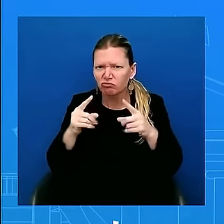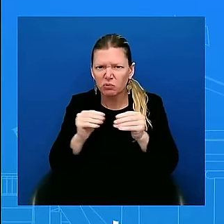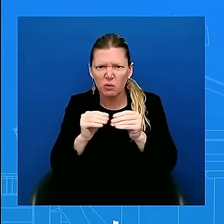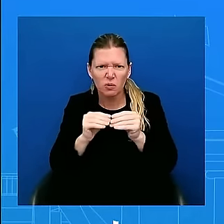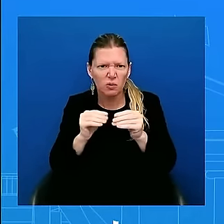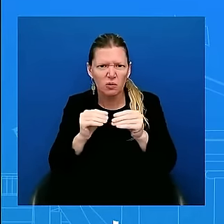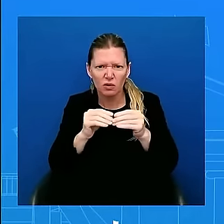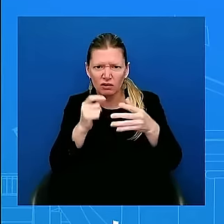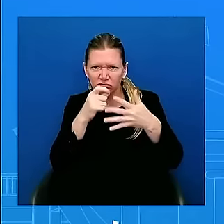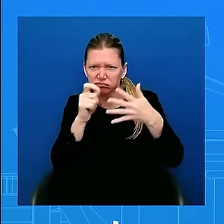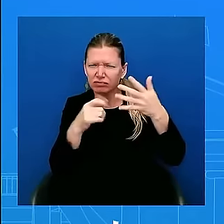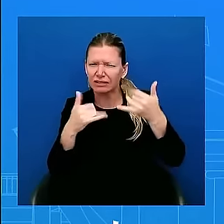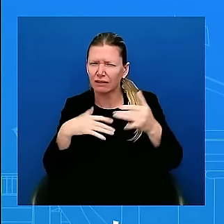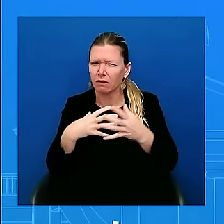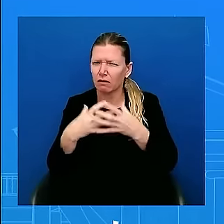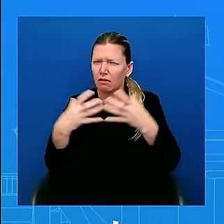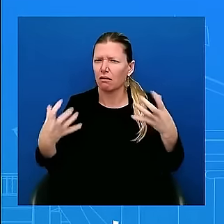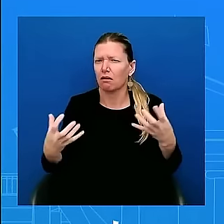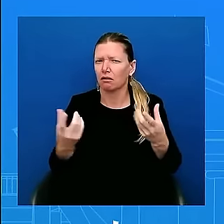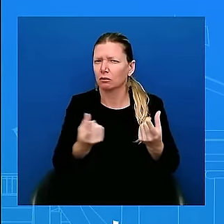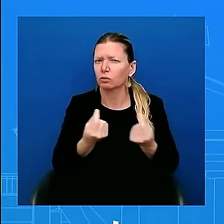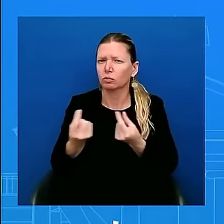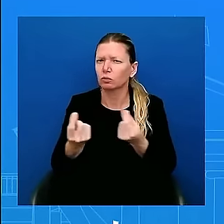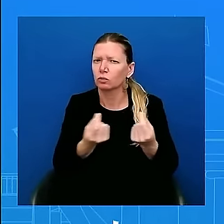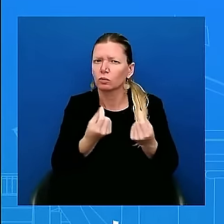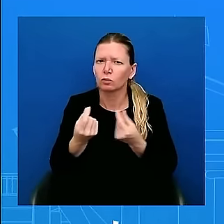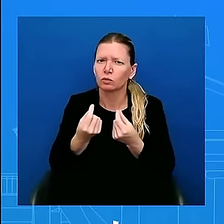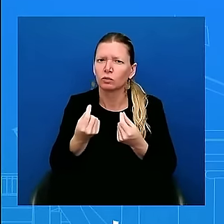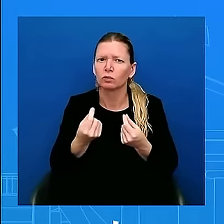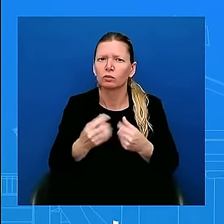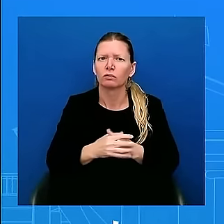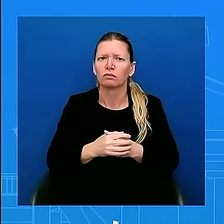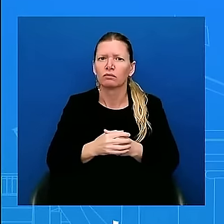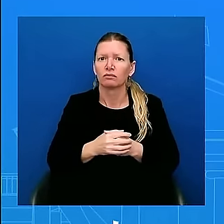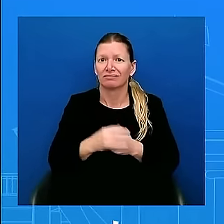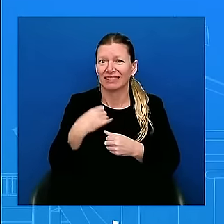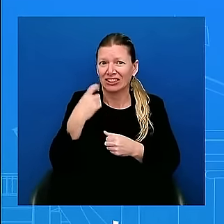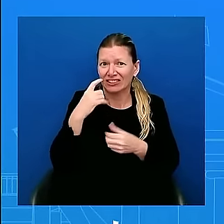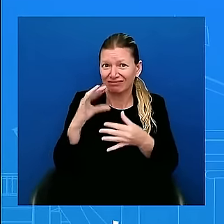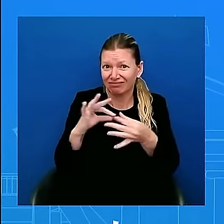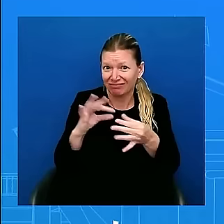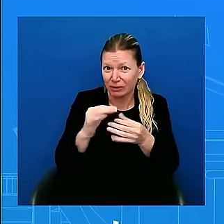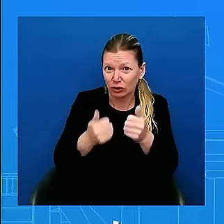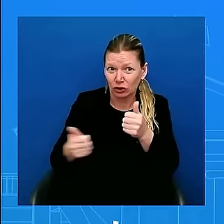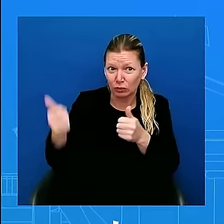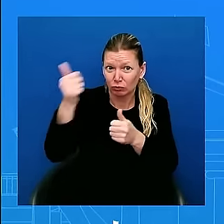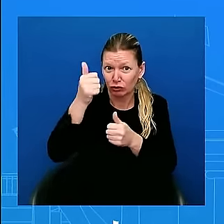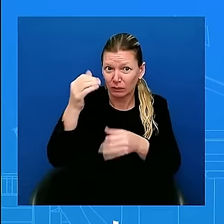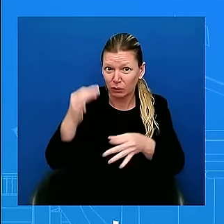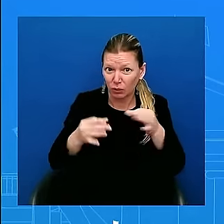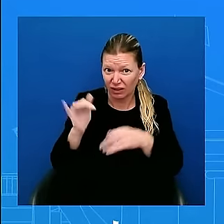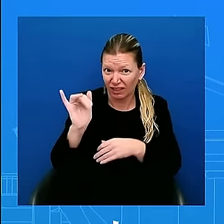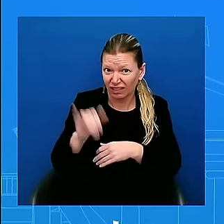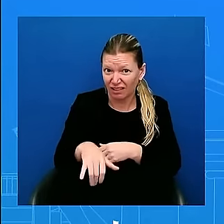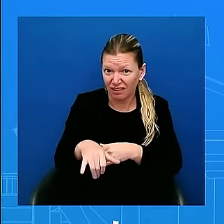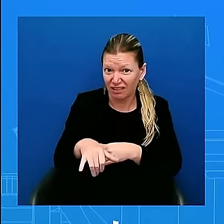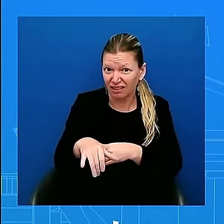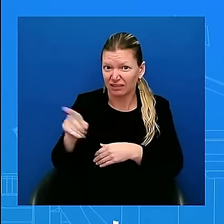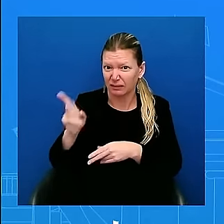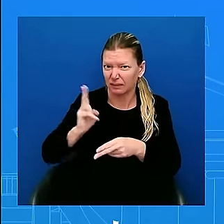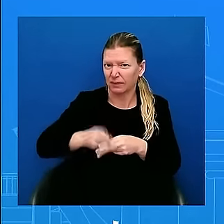I was just out about the Supreme Court right he mentioned that in his speech I won't get ahead of that that is something that he cares about